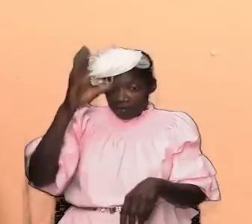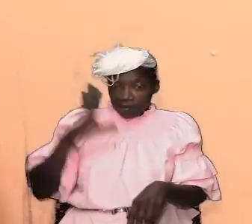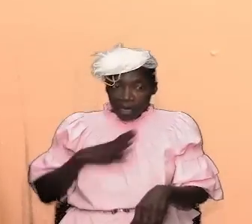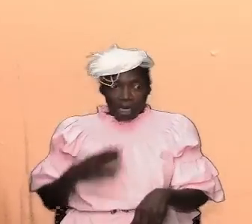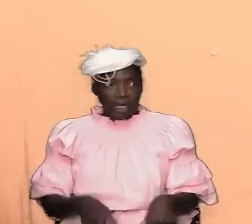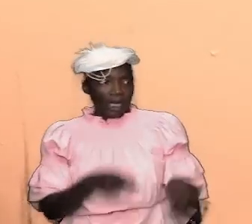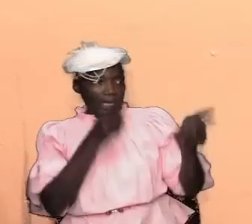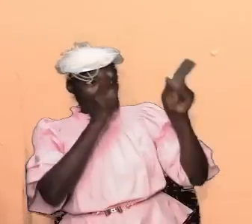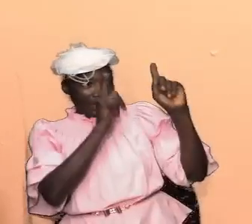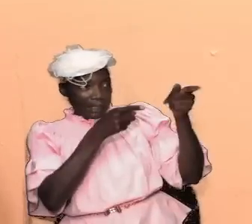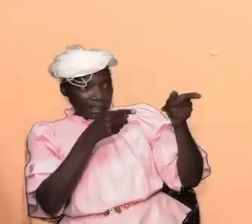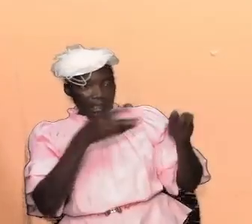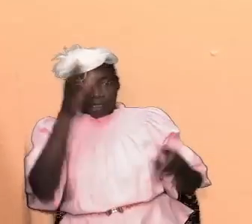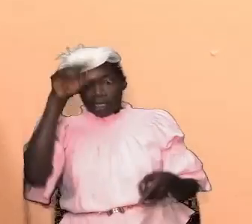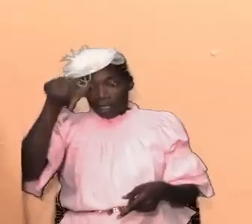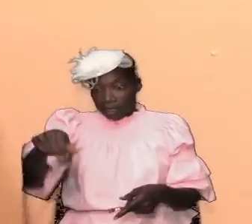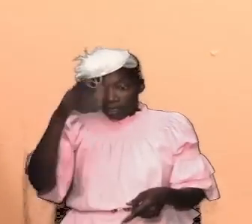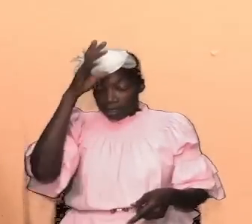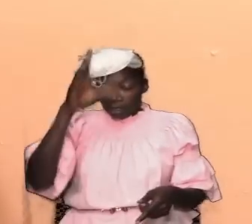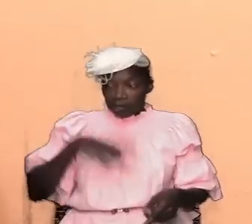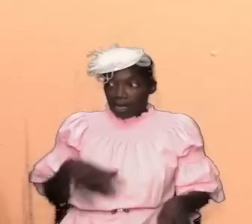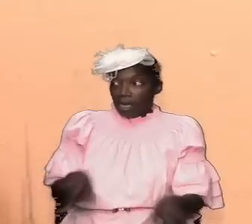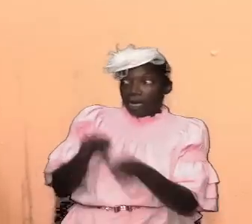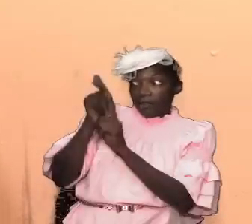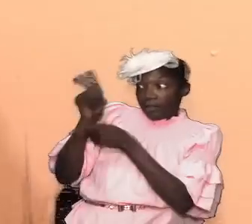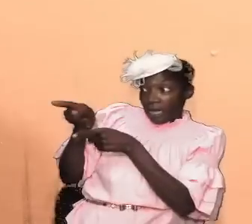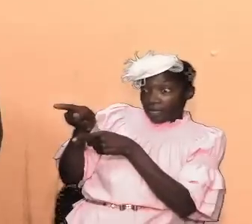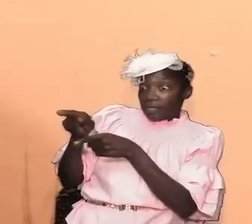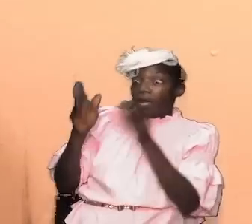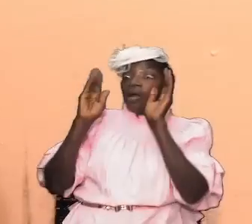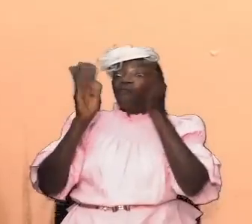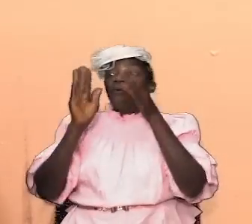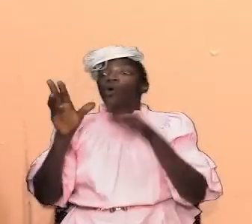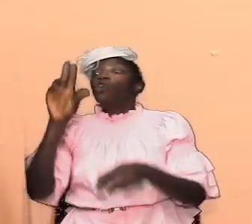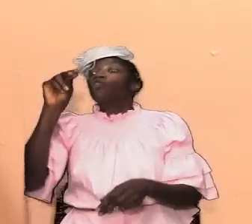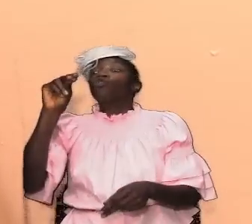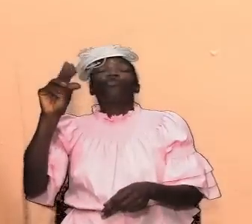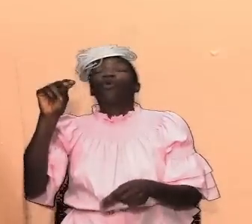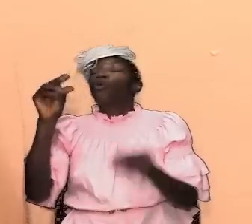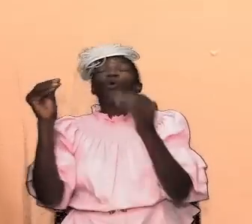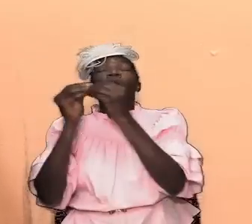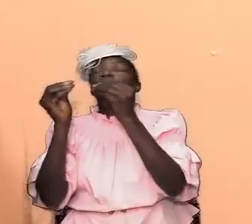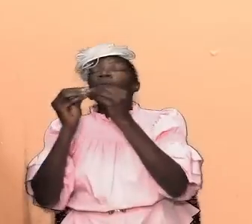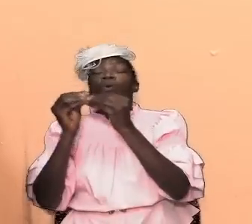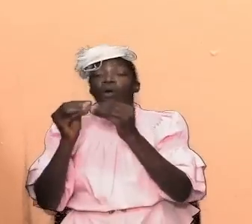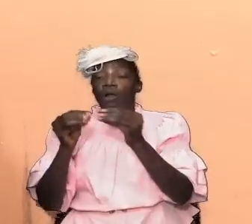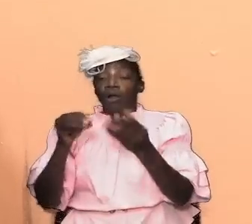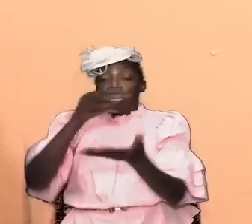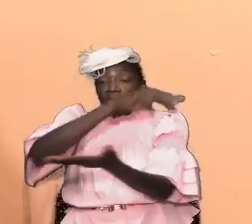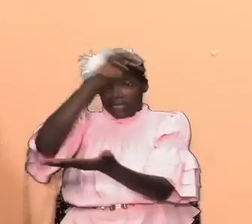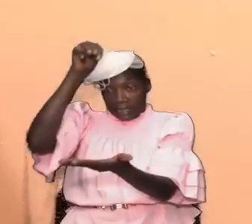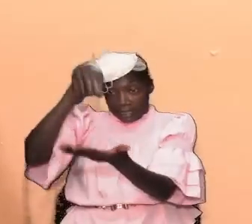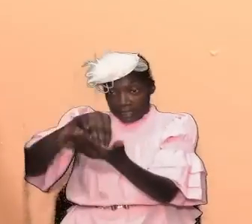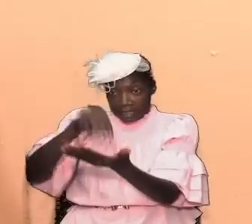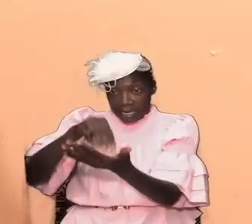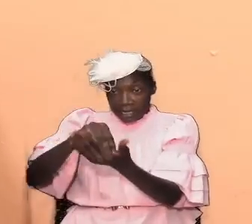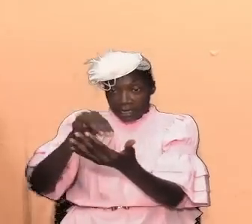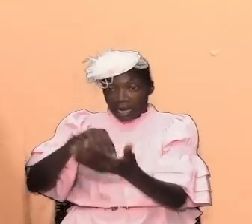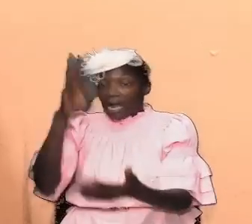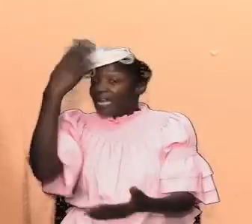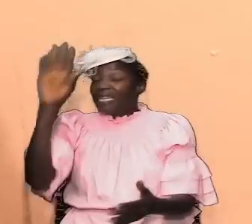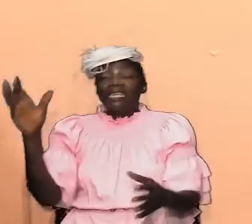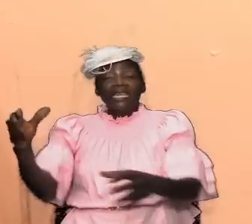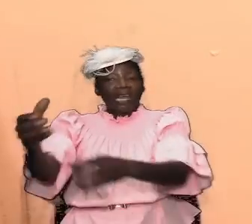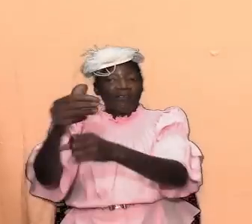therefore the temple was no longer the center of their lives it did not hold